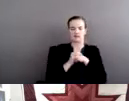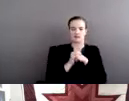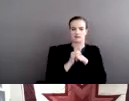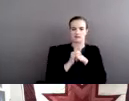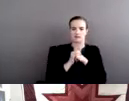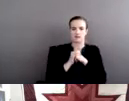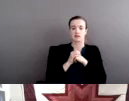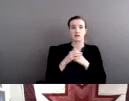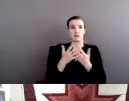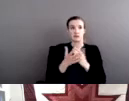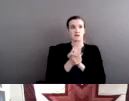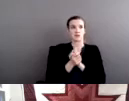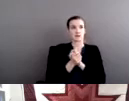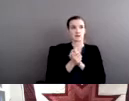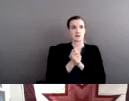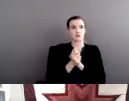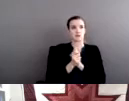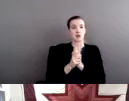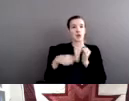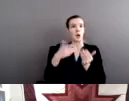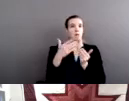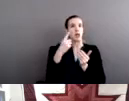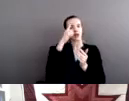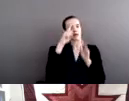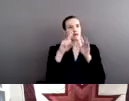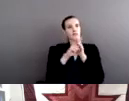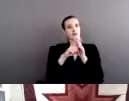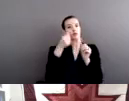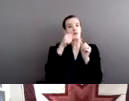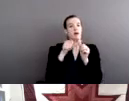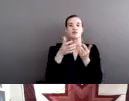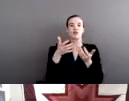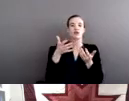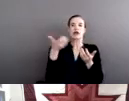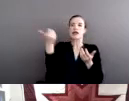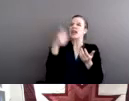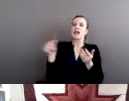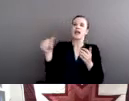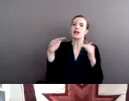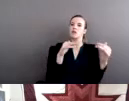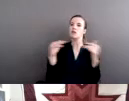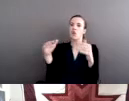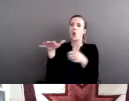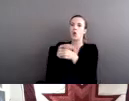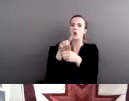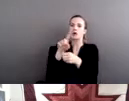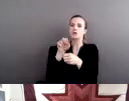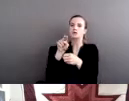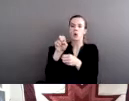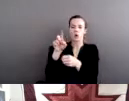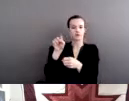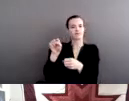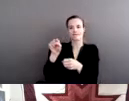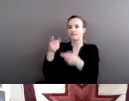about, for example, any form of war zone or refugee zone. We often hear about this in